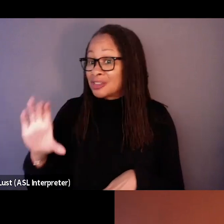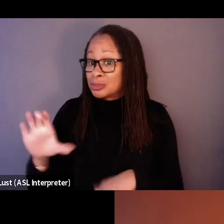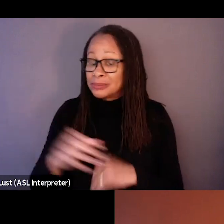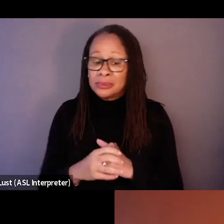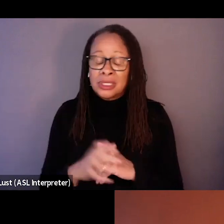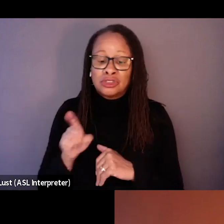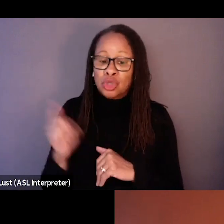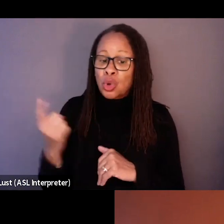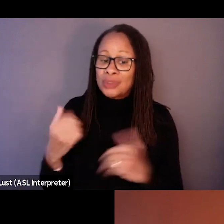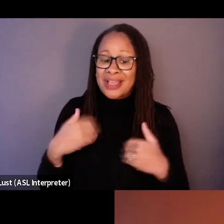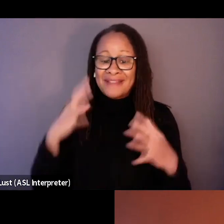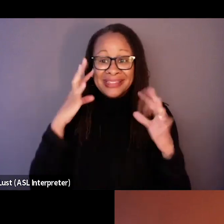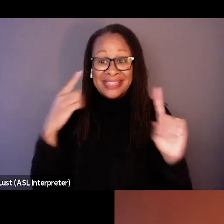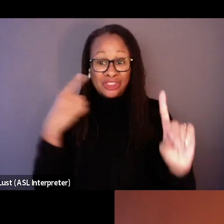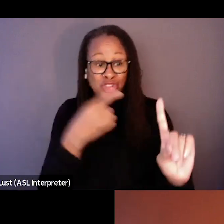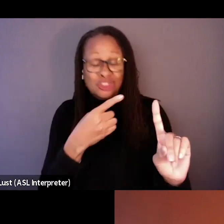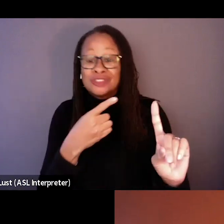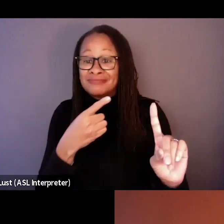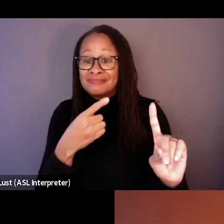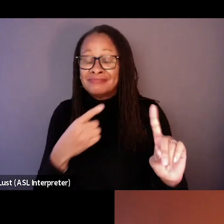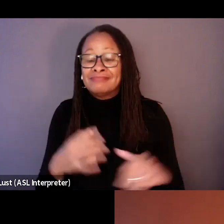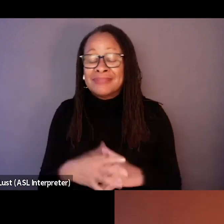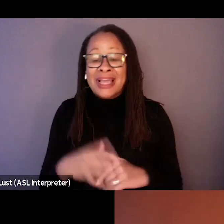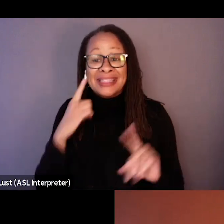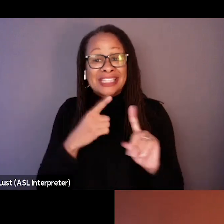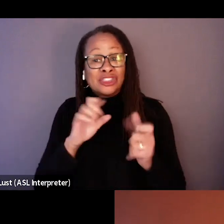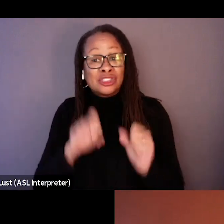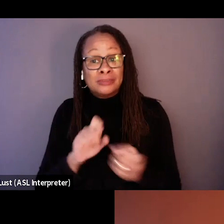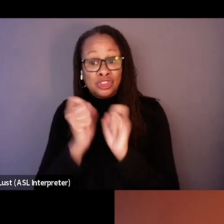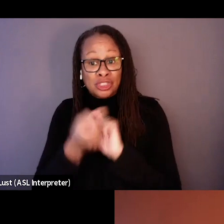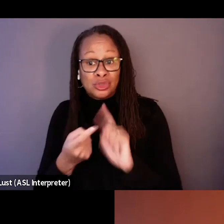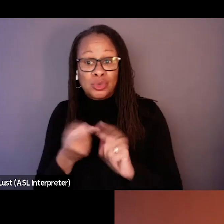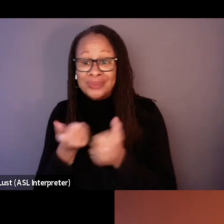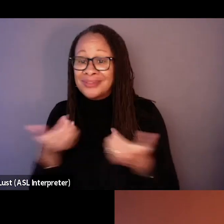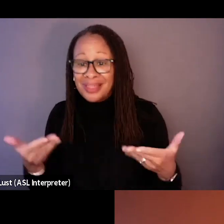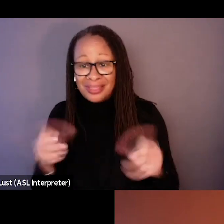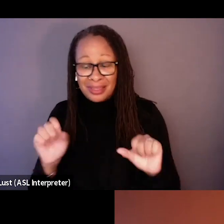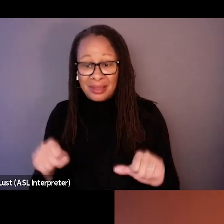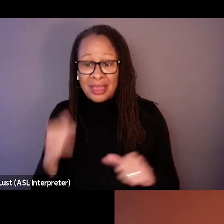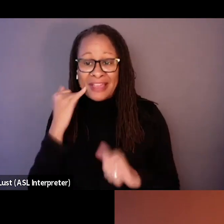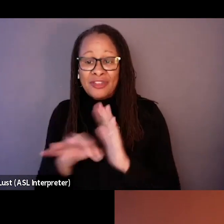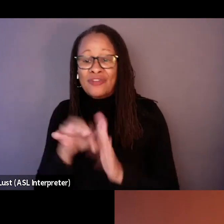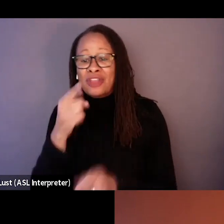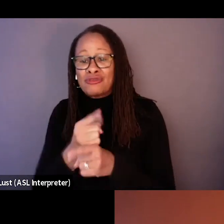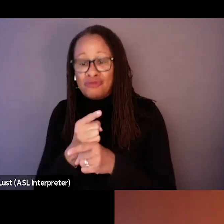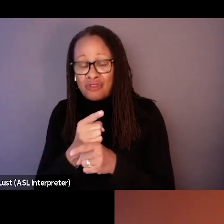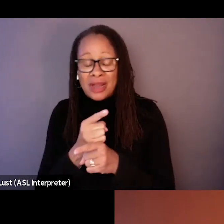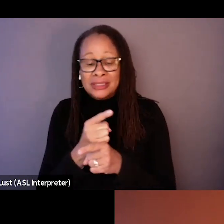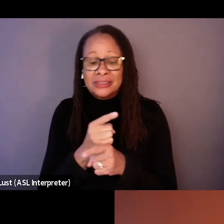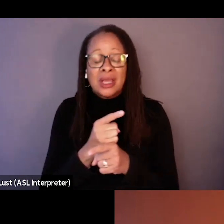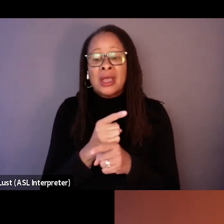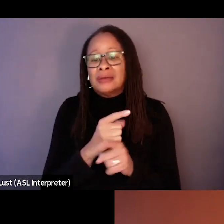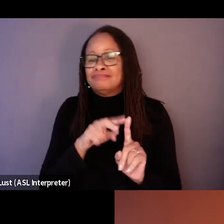she always had an intention and this intention can be converted to anything if you find the right contest. And this